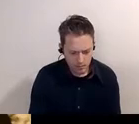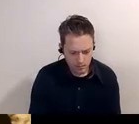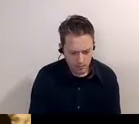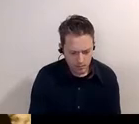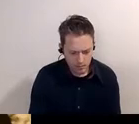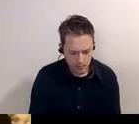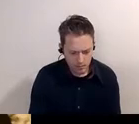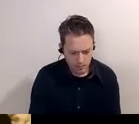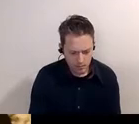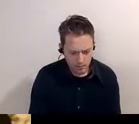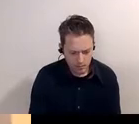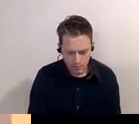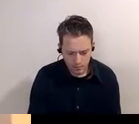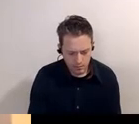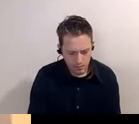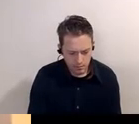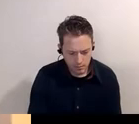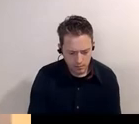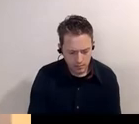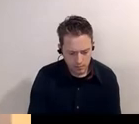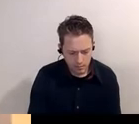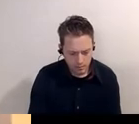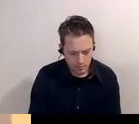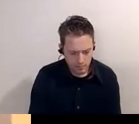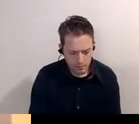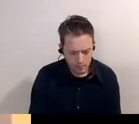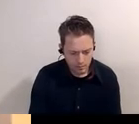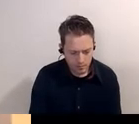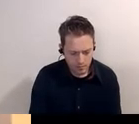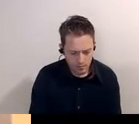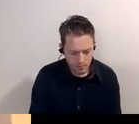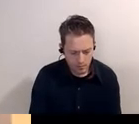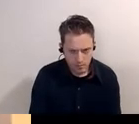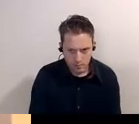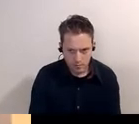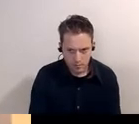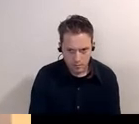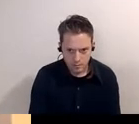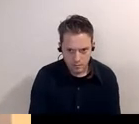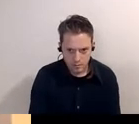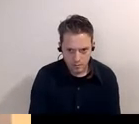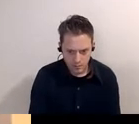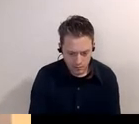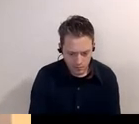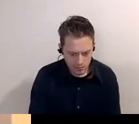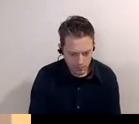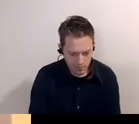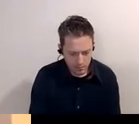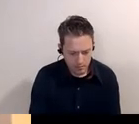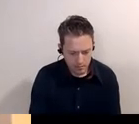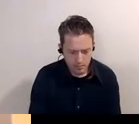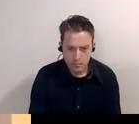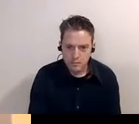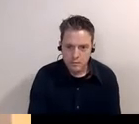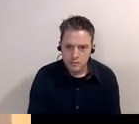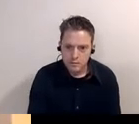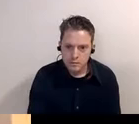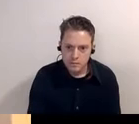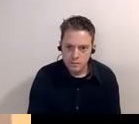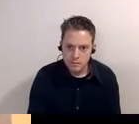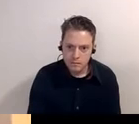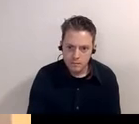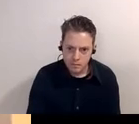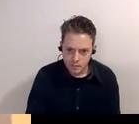and come in into town on rnr my best friend in uh in uh middle school